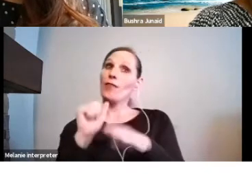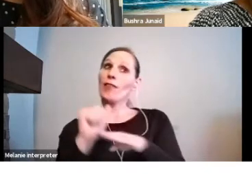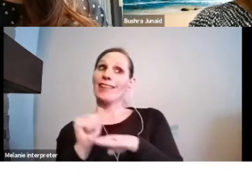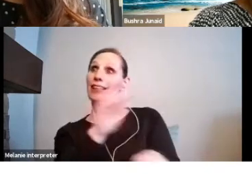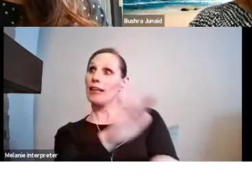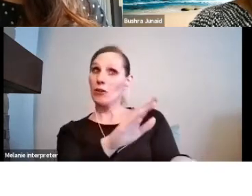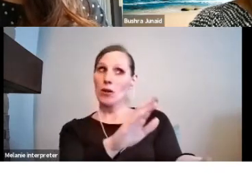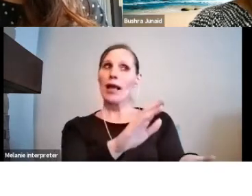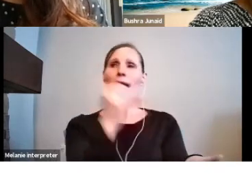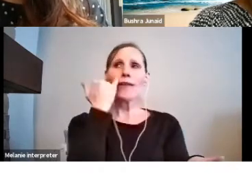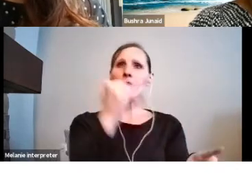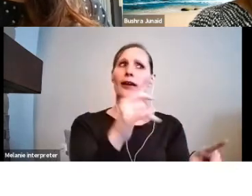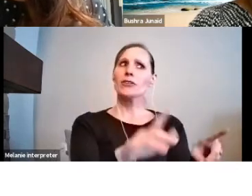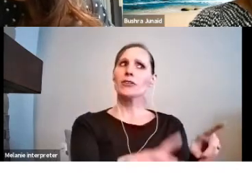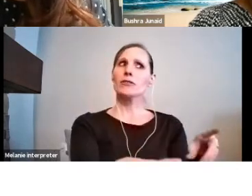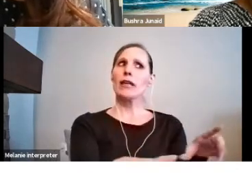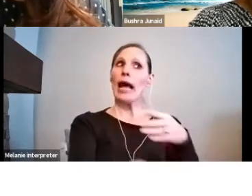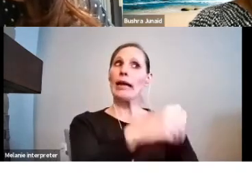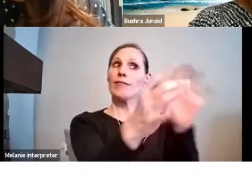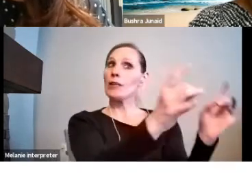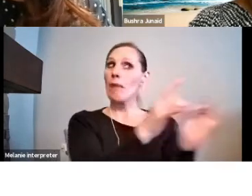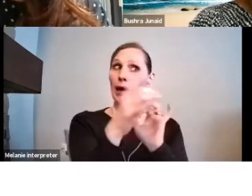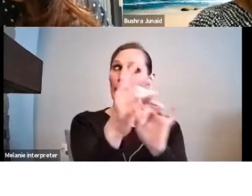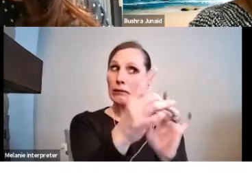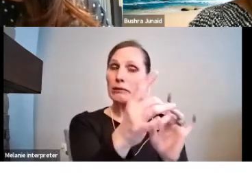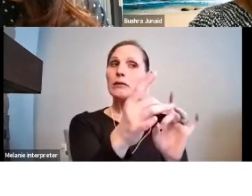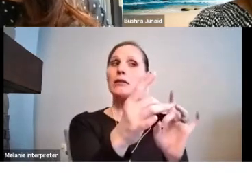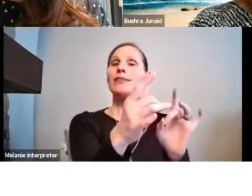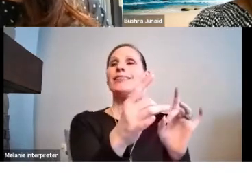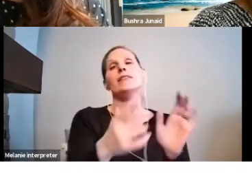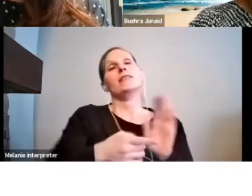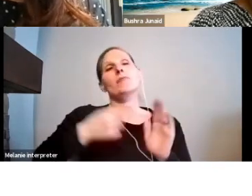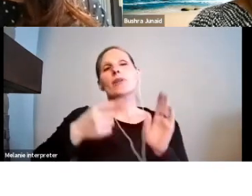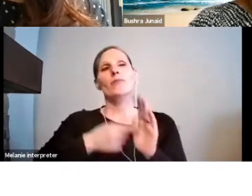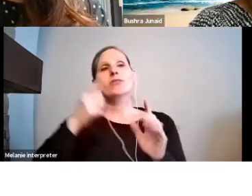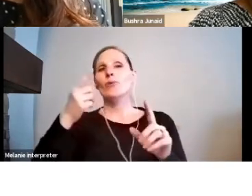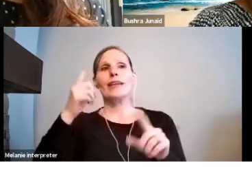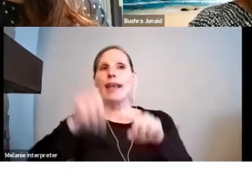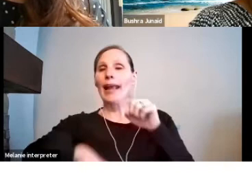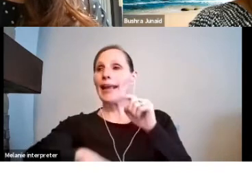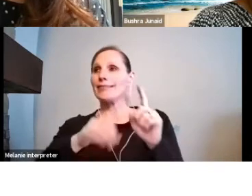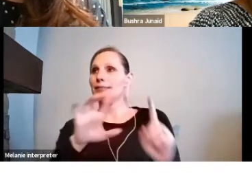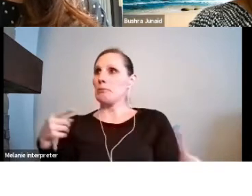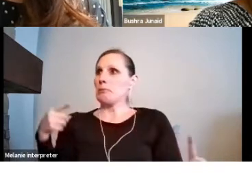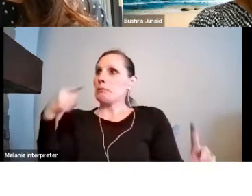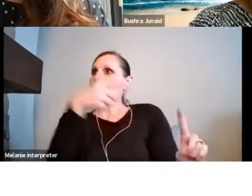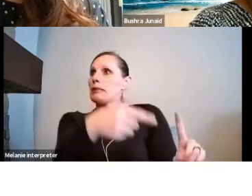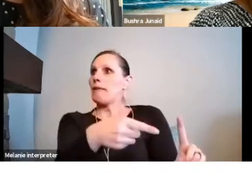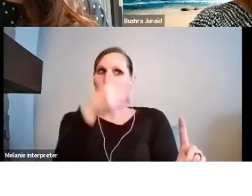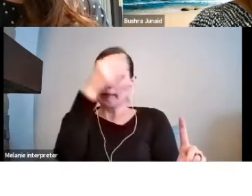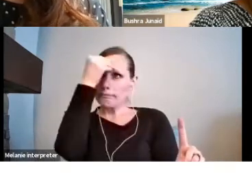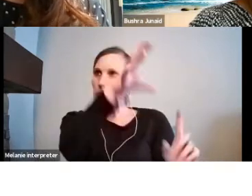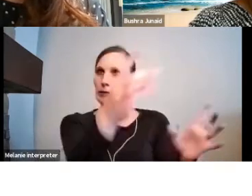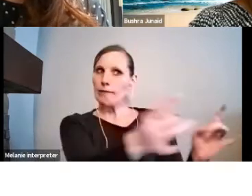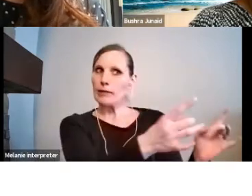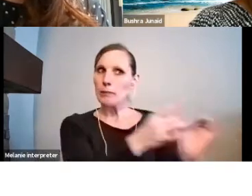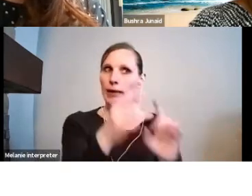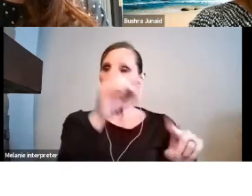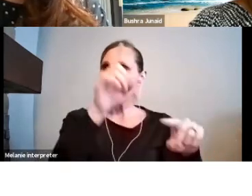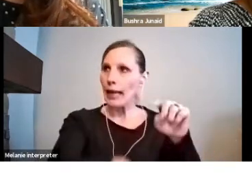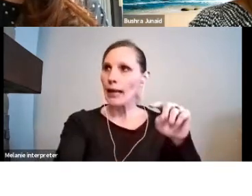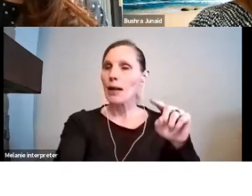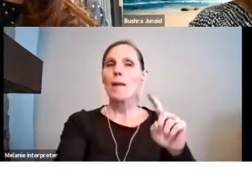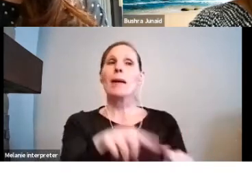program that you apply to. Often we're not able to provide specific feedback on each application, so the